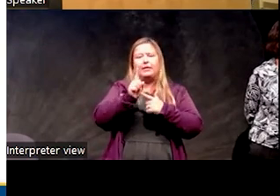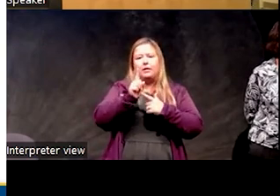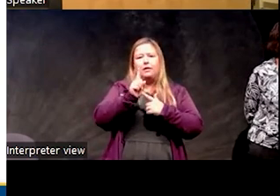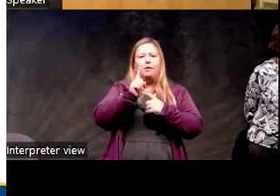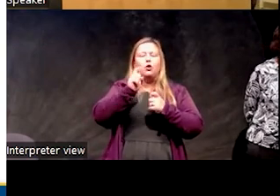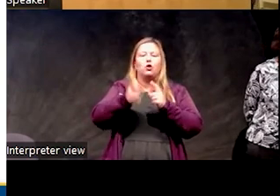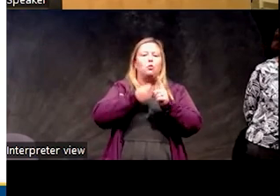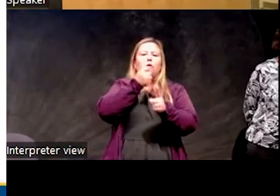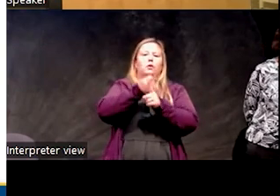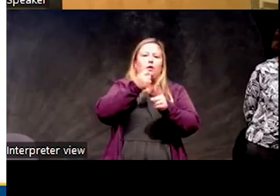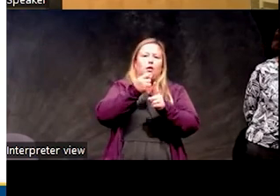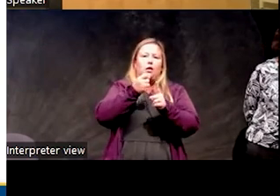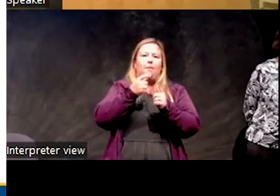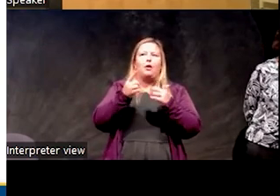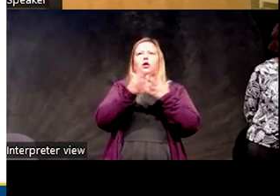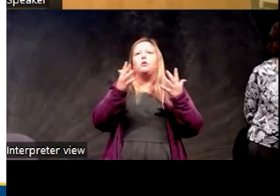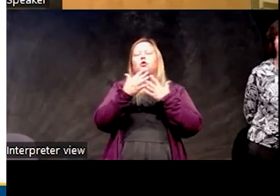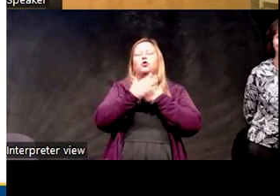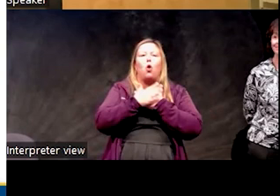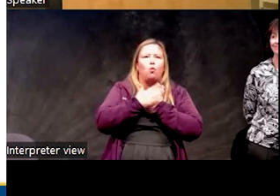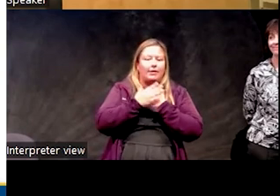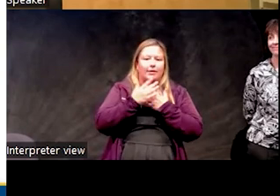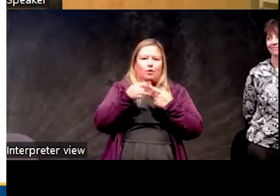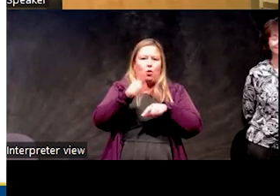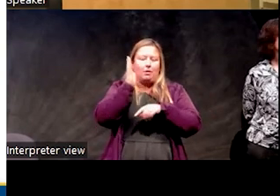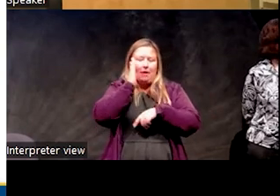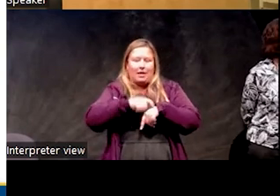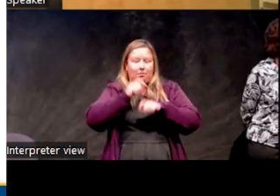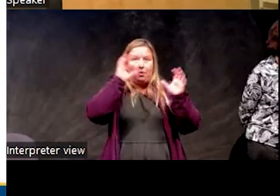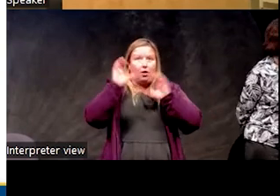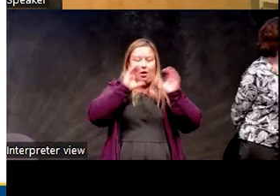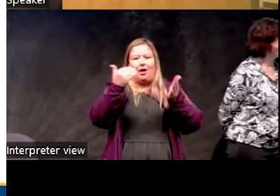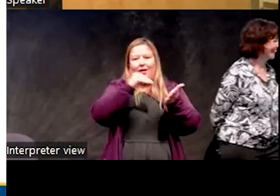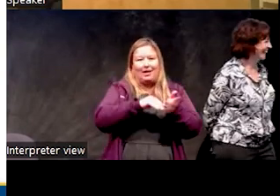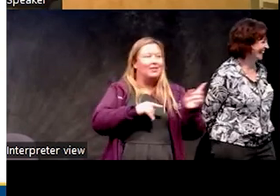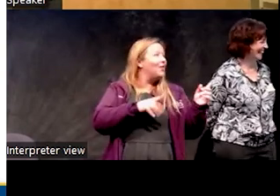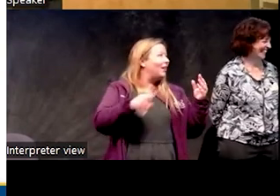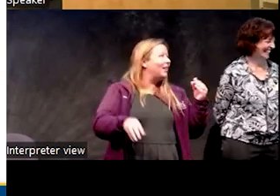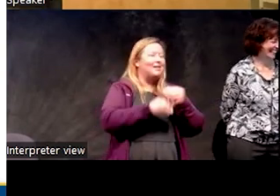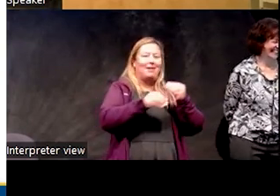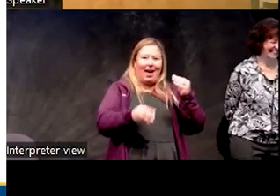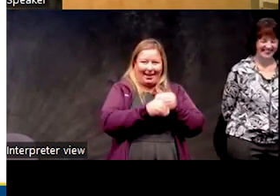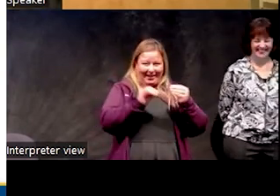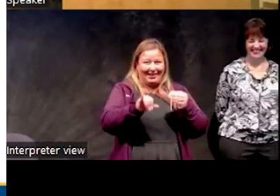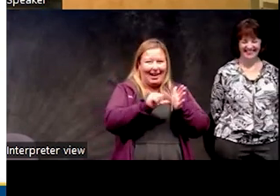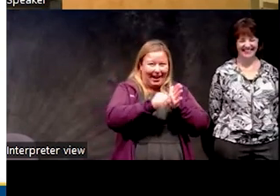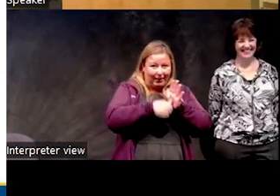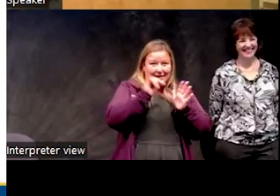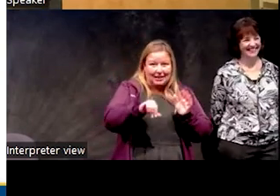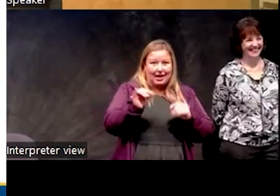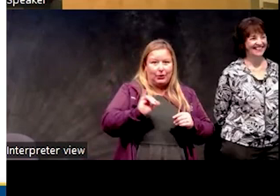any, like being too rested when it's bedtime. Yeah. So if I can keep harmonizing on that point. Um,